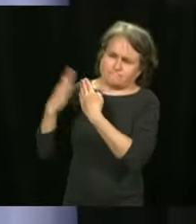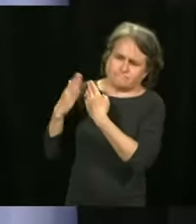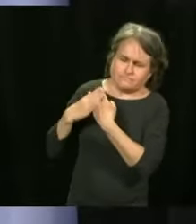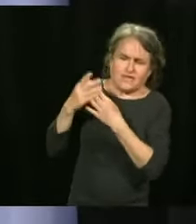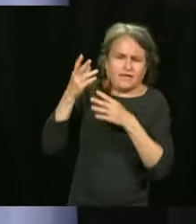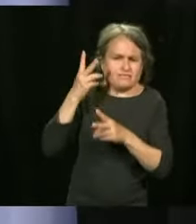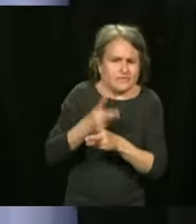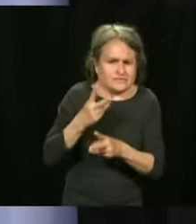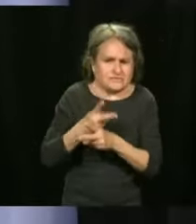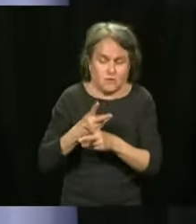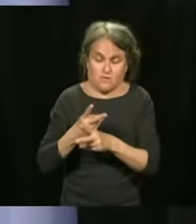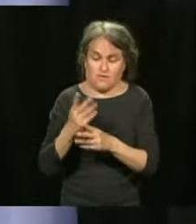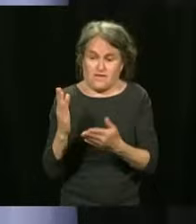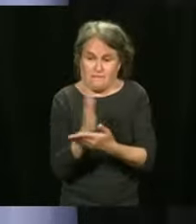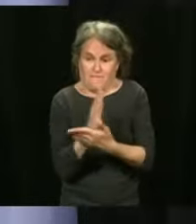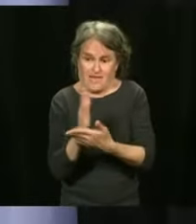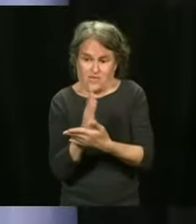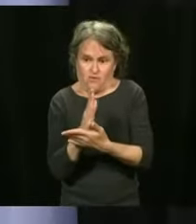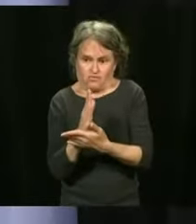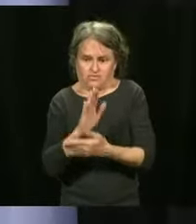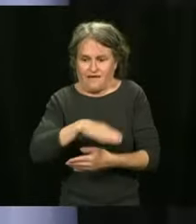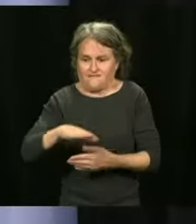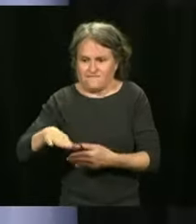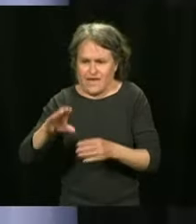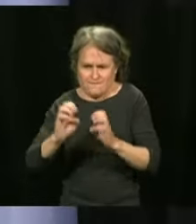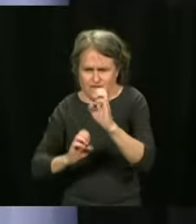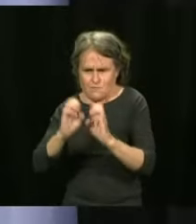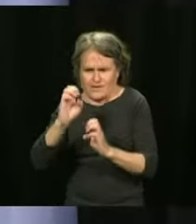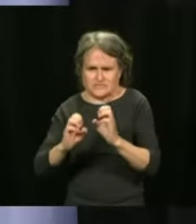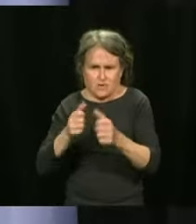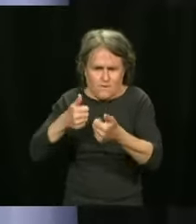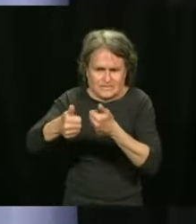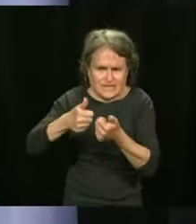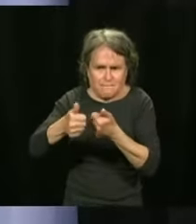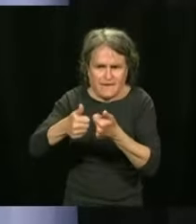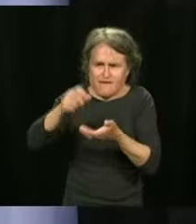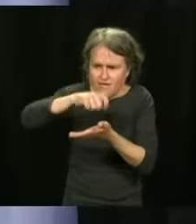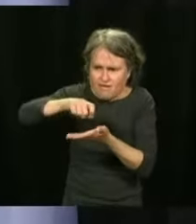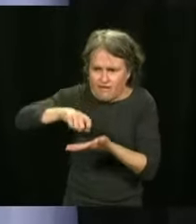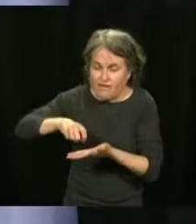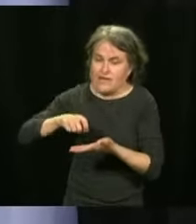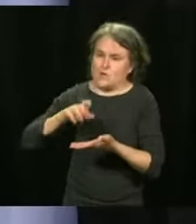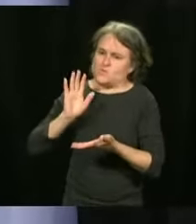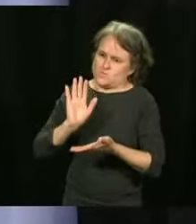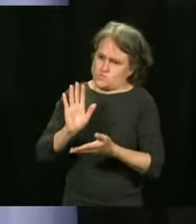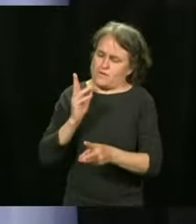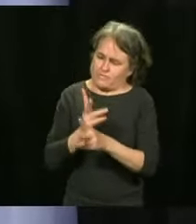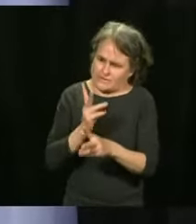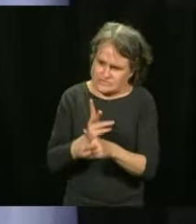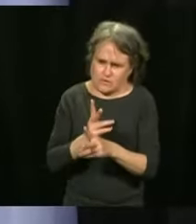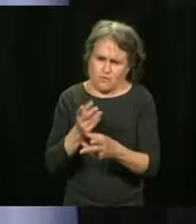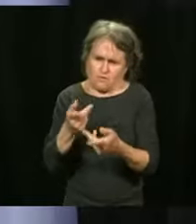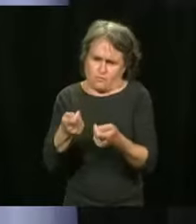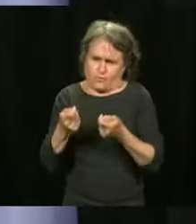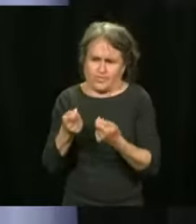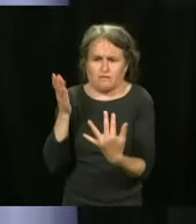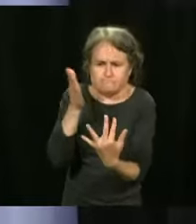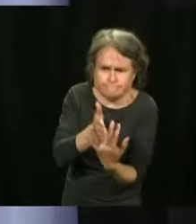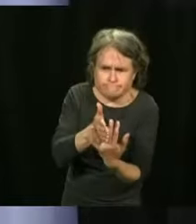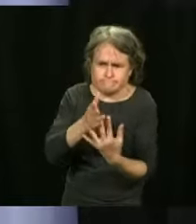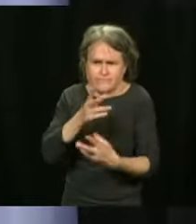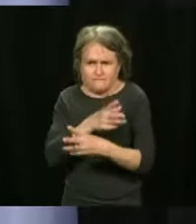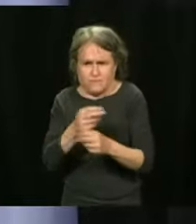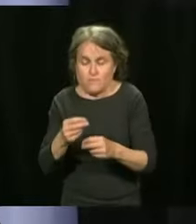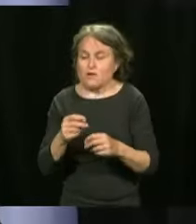and so that we don't disrupt anything. But it's so much easier to have children in school to vaccinate them. It avoids a lot of